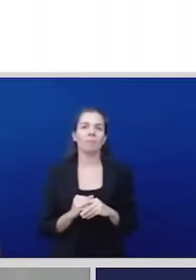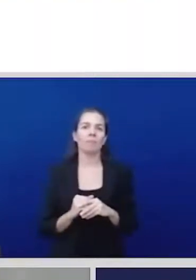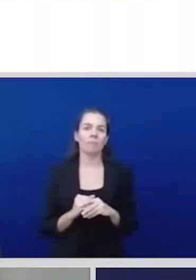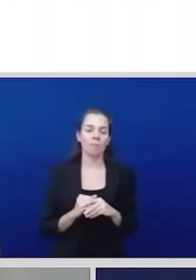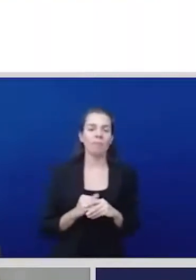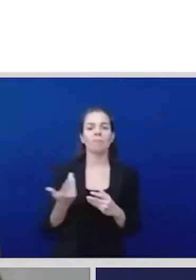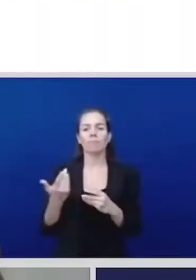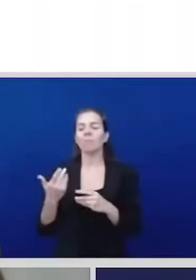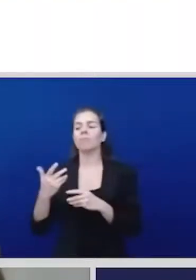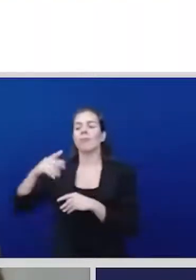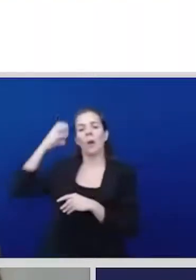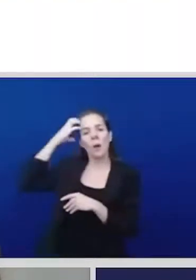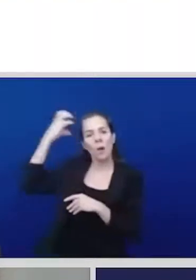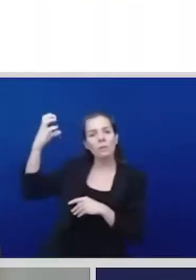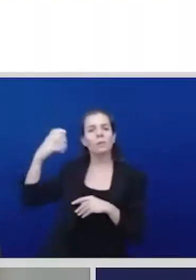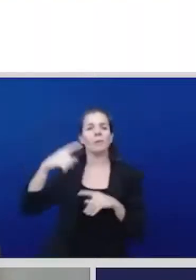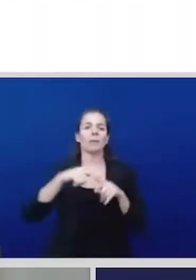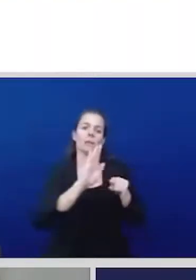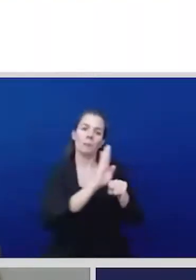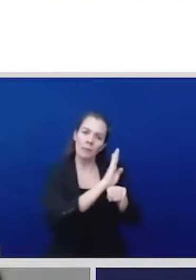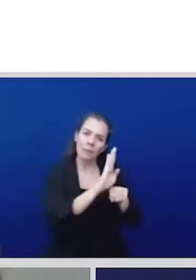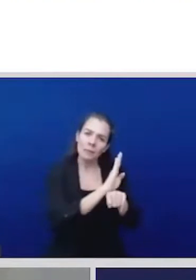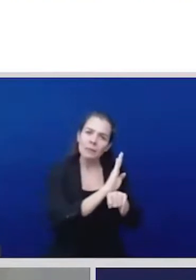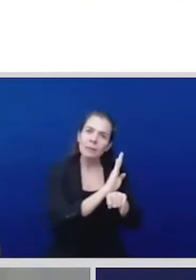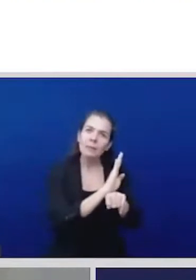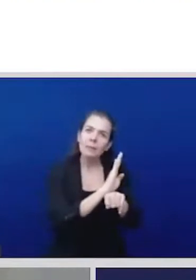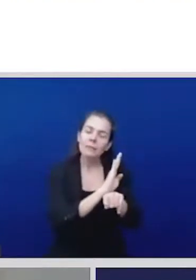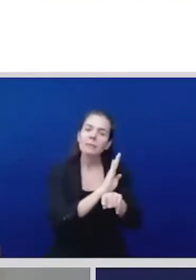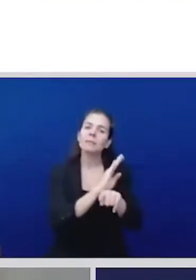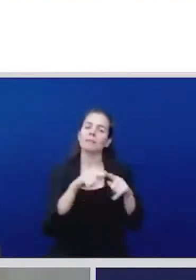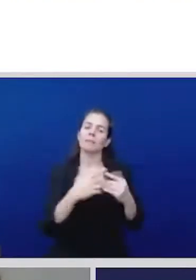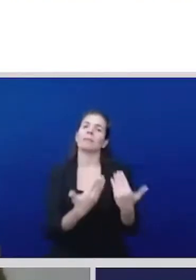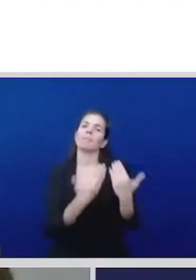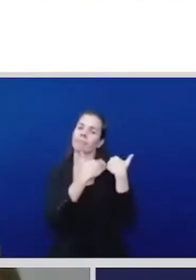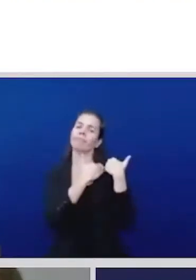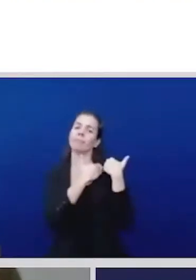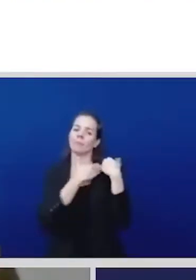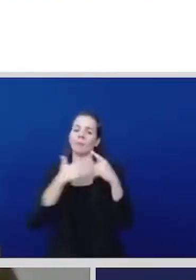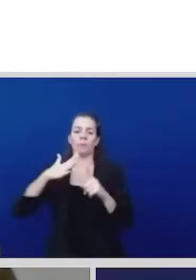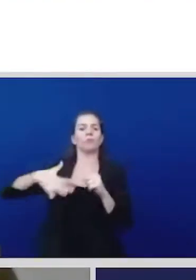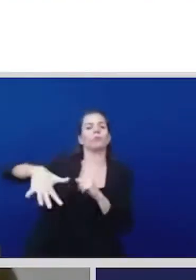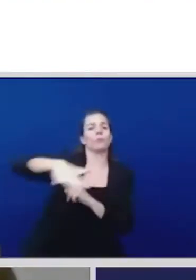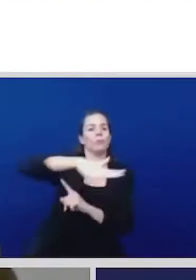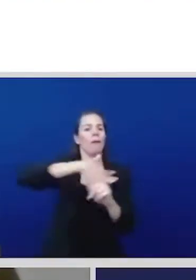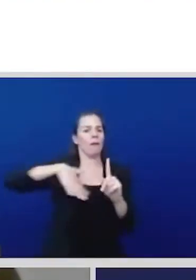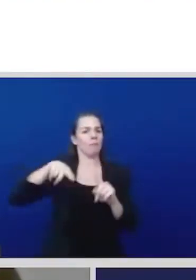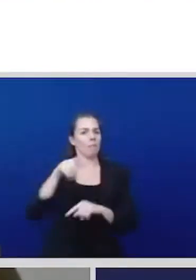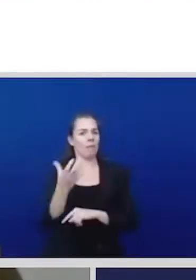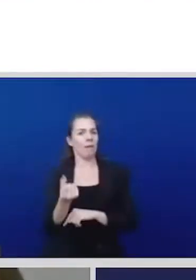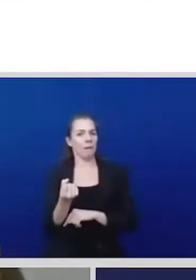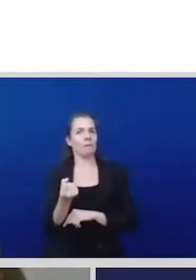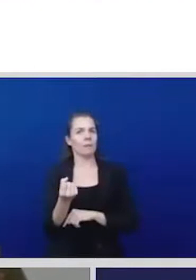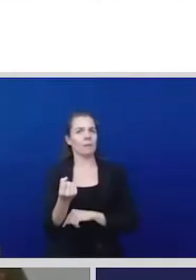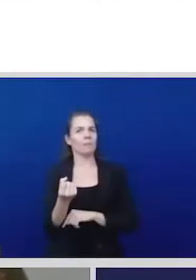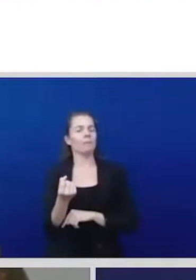we talk about social and also of the care and to to redistribution and just organization social